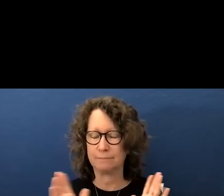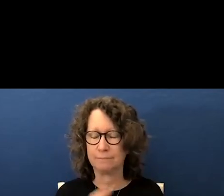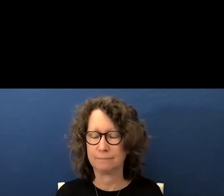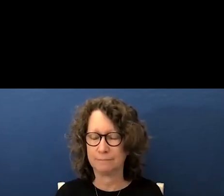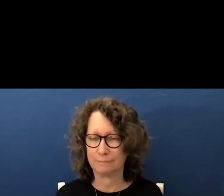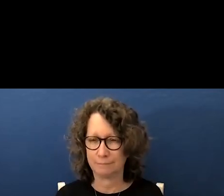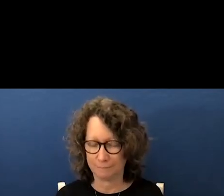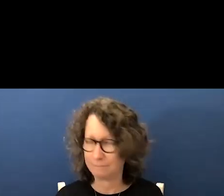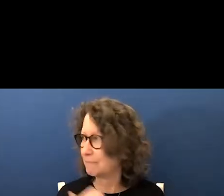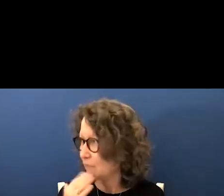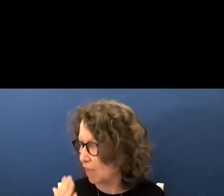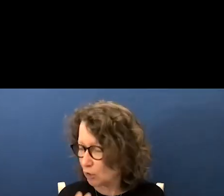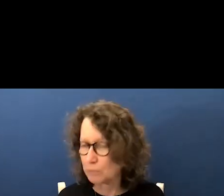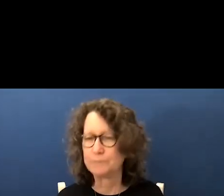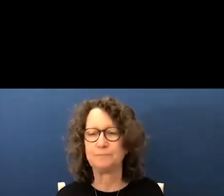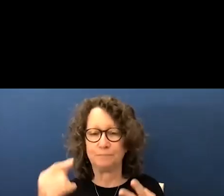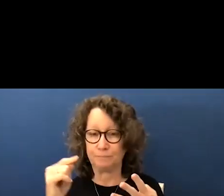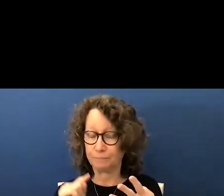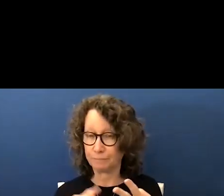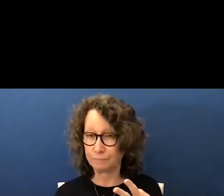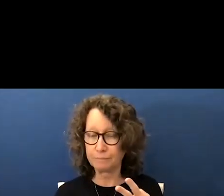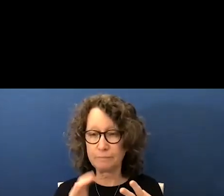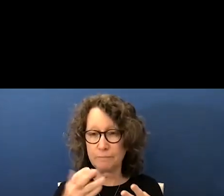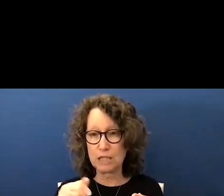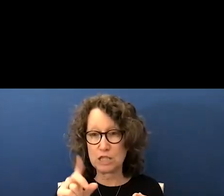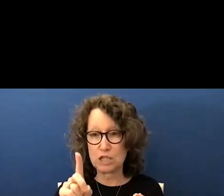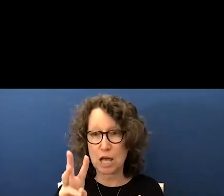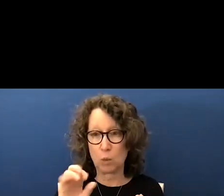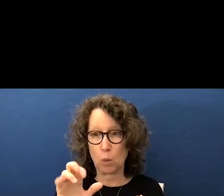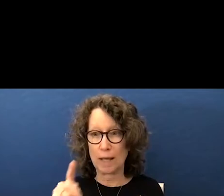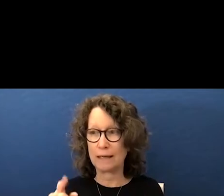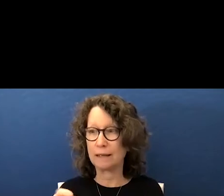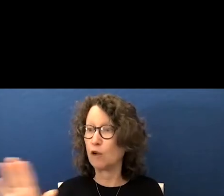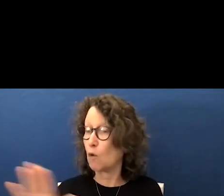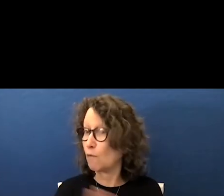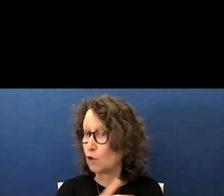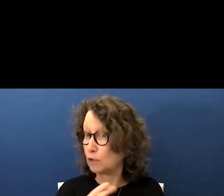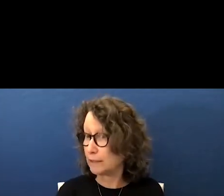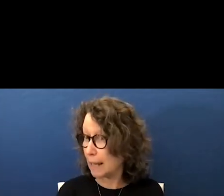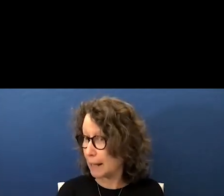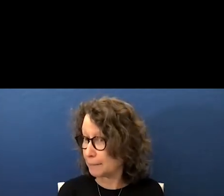thank you next speaker is chadwick please state your full name